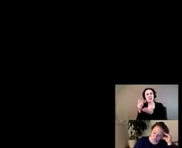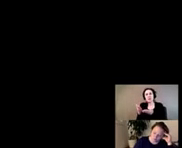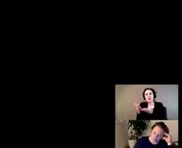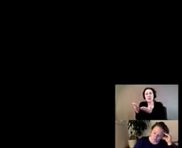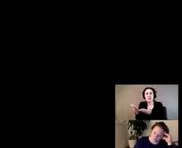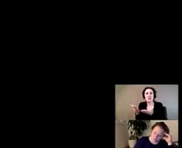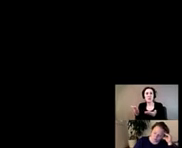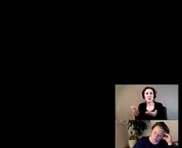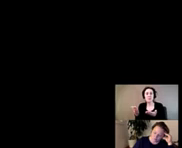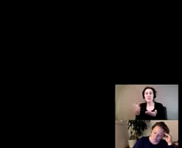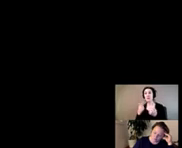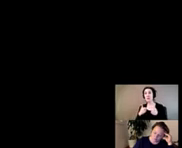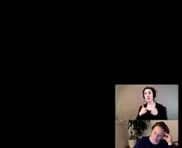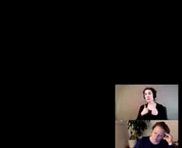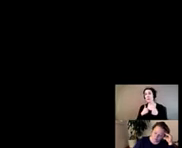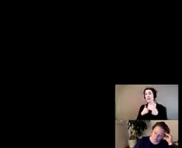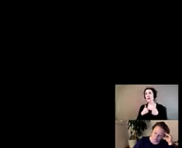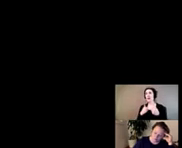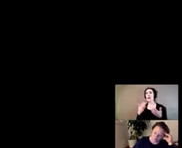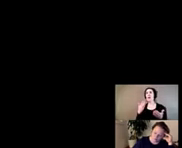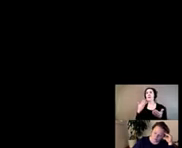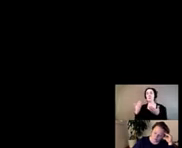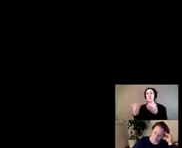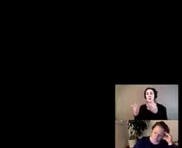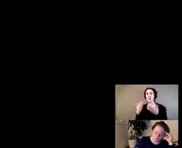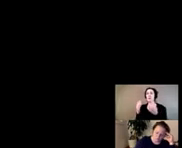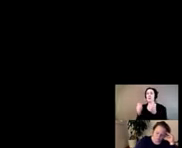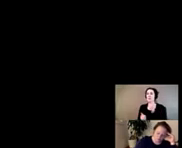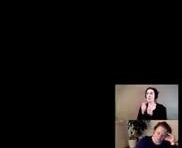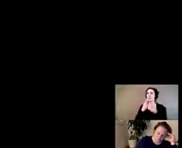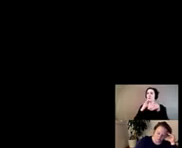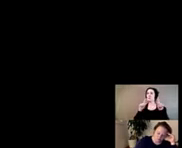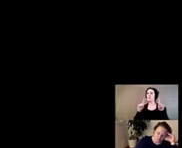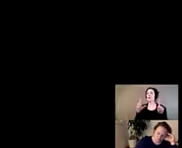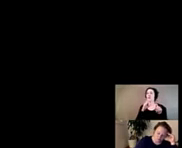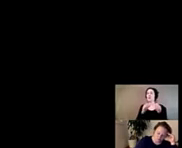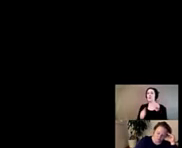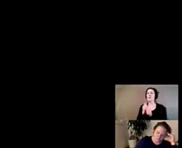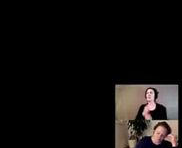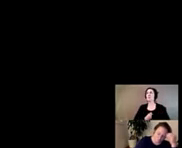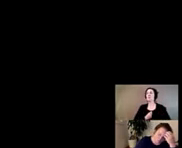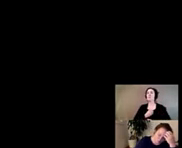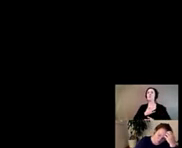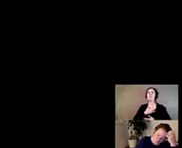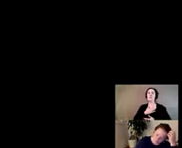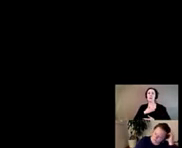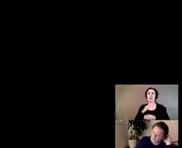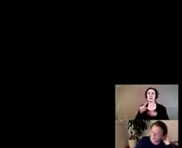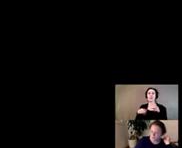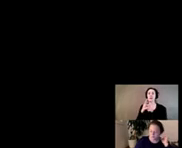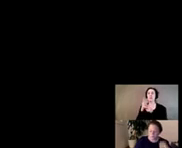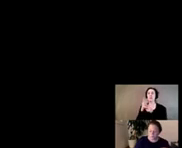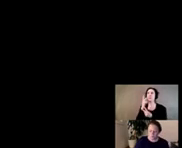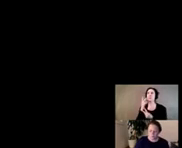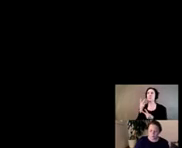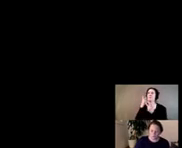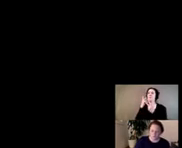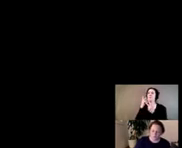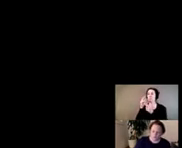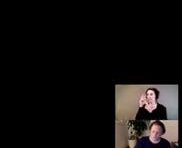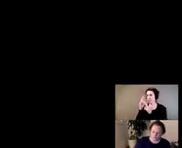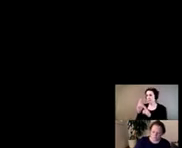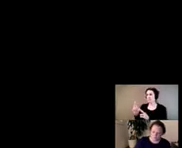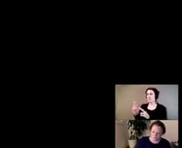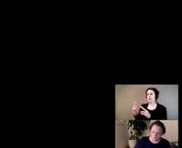to me been probably been the most effective and moving form of memorializing the ongoing wave